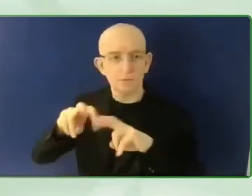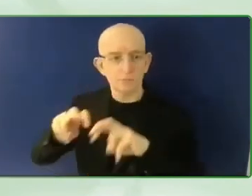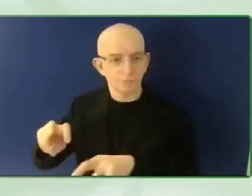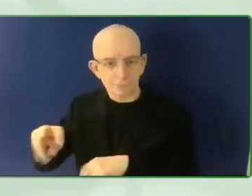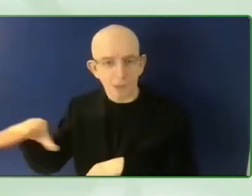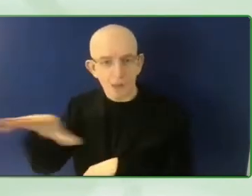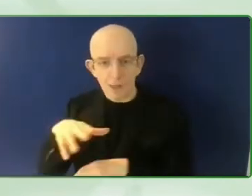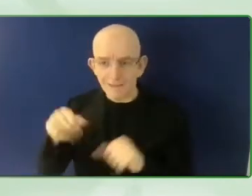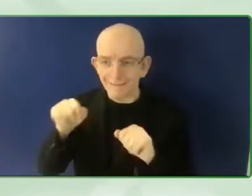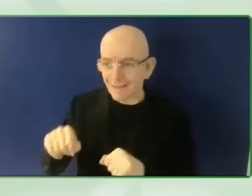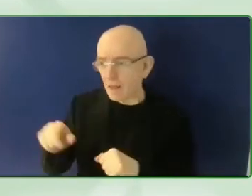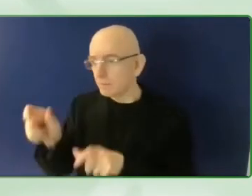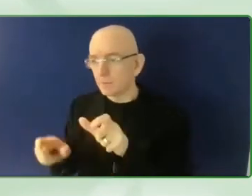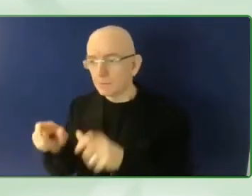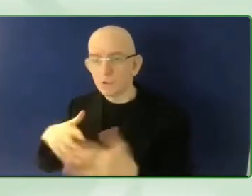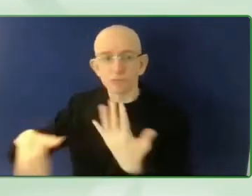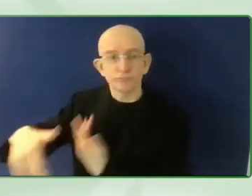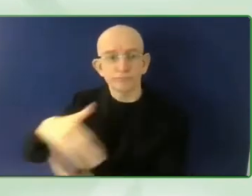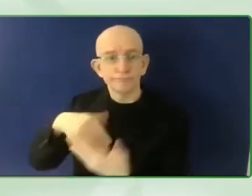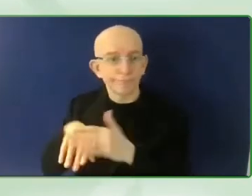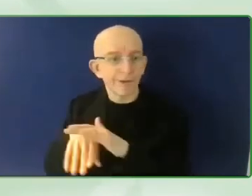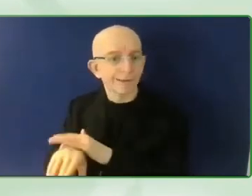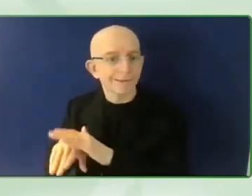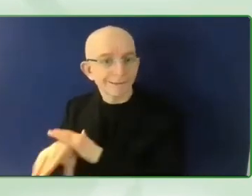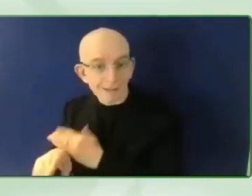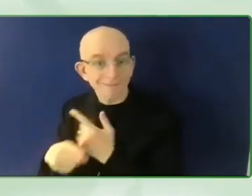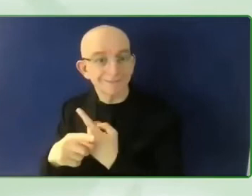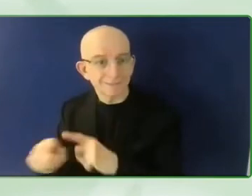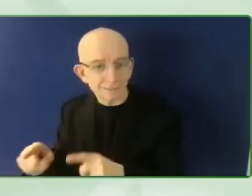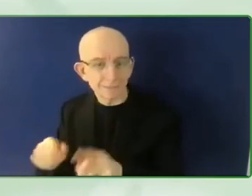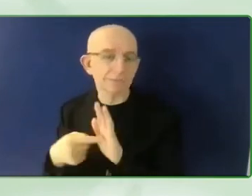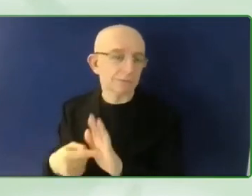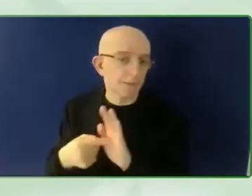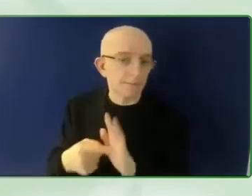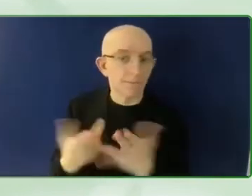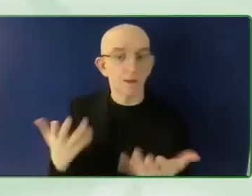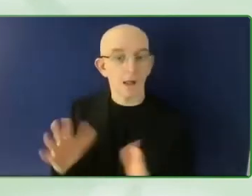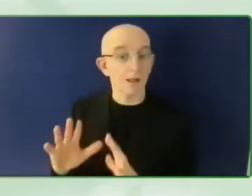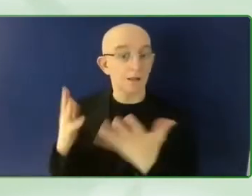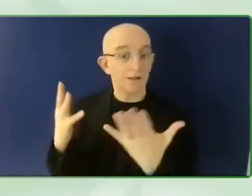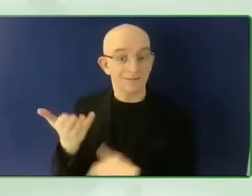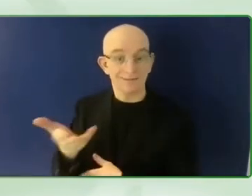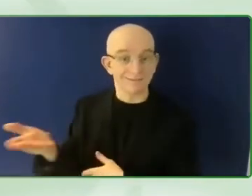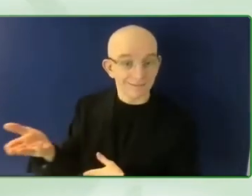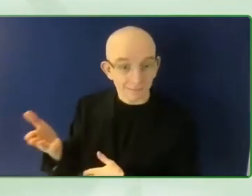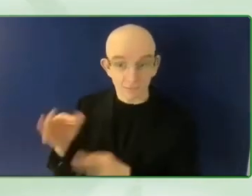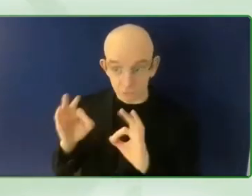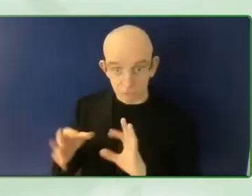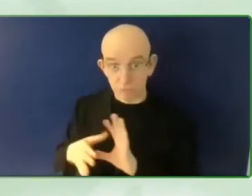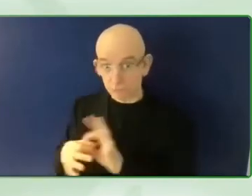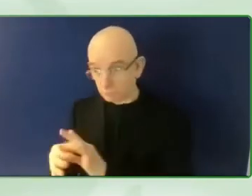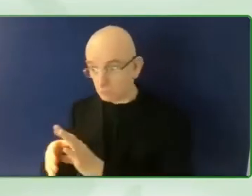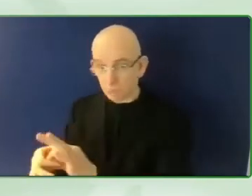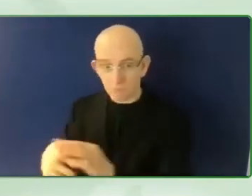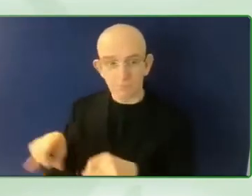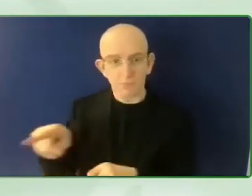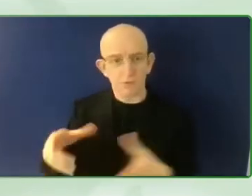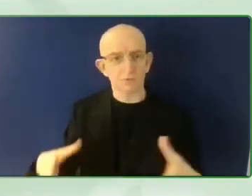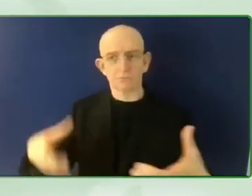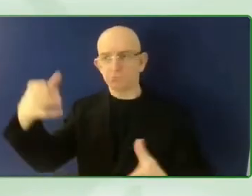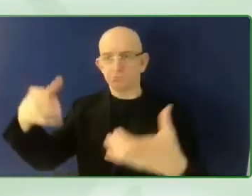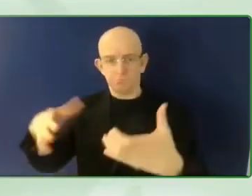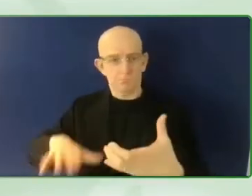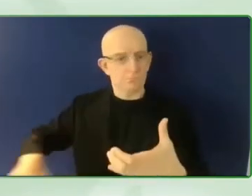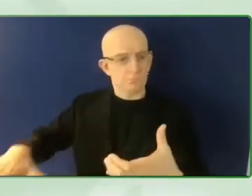is exacerbated hugely by extreme weather. And also how typical responses to climate change